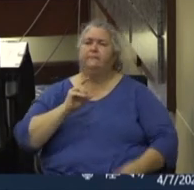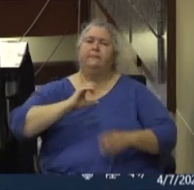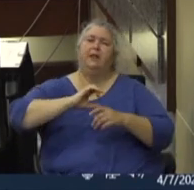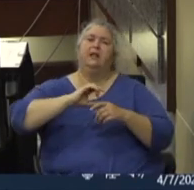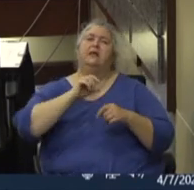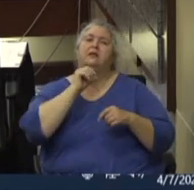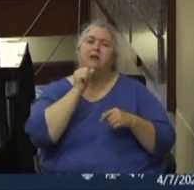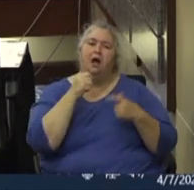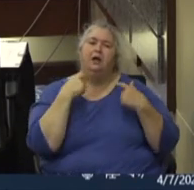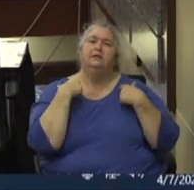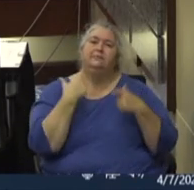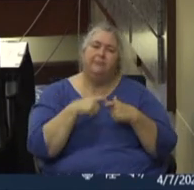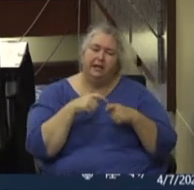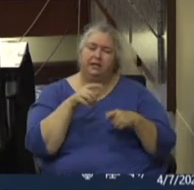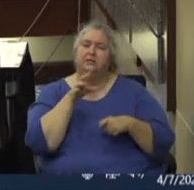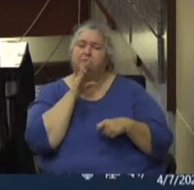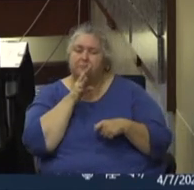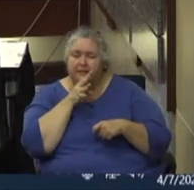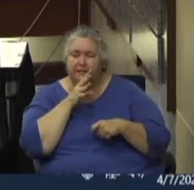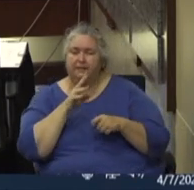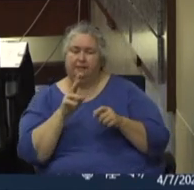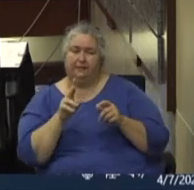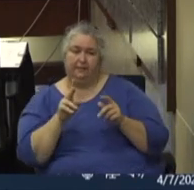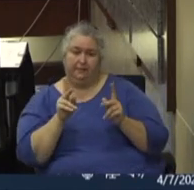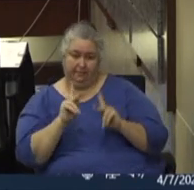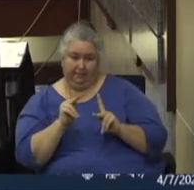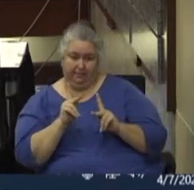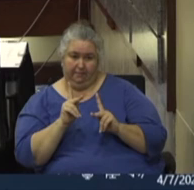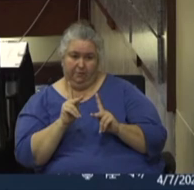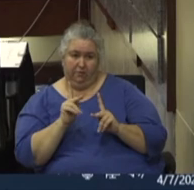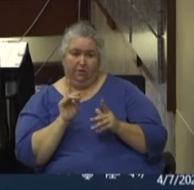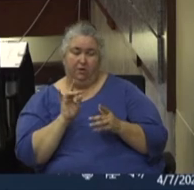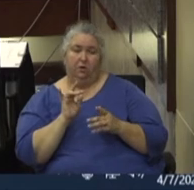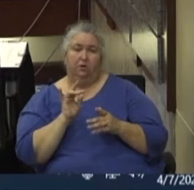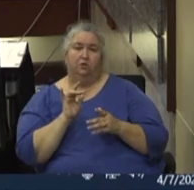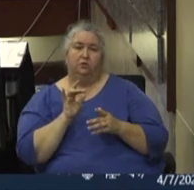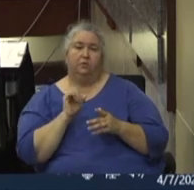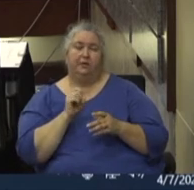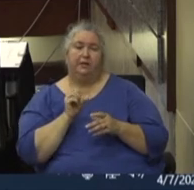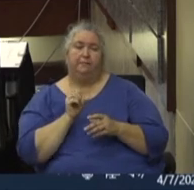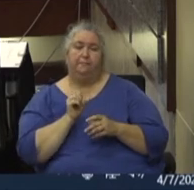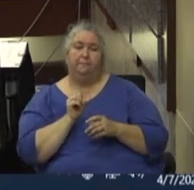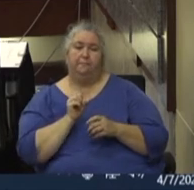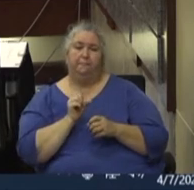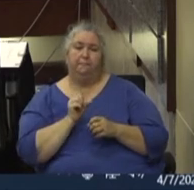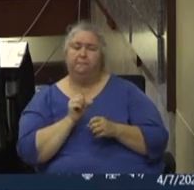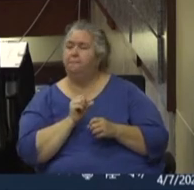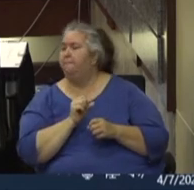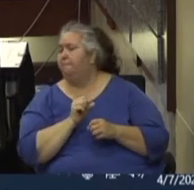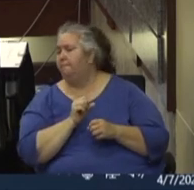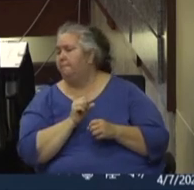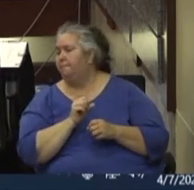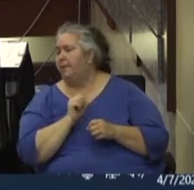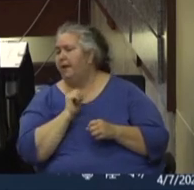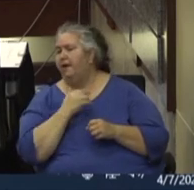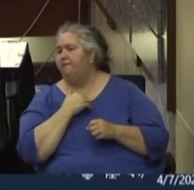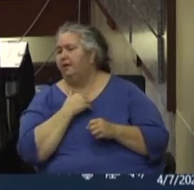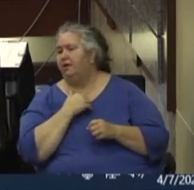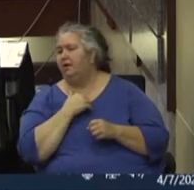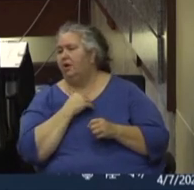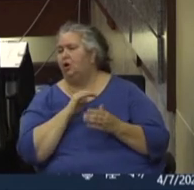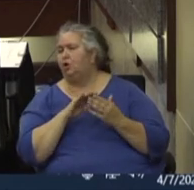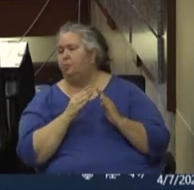-Spanish speaking residents. And so we have, are mounting a community-funded call center